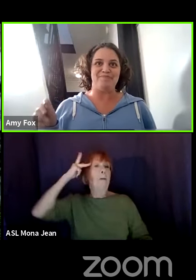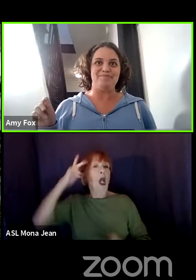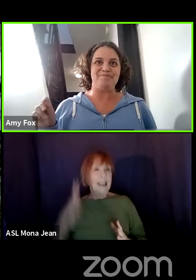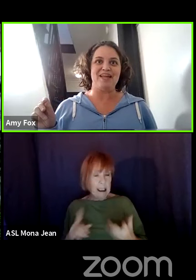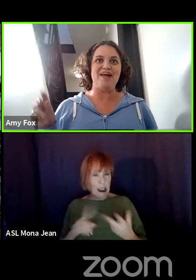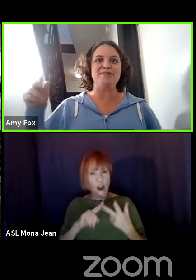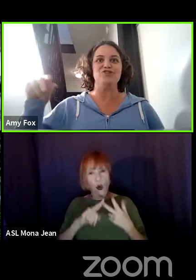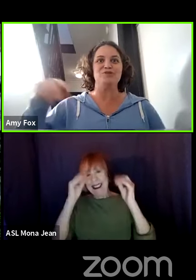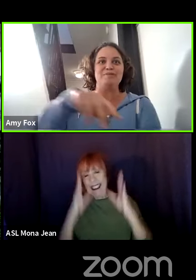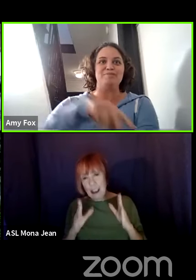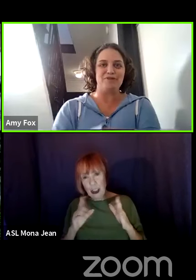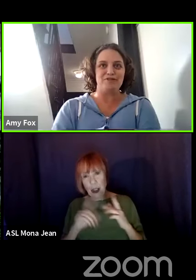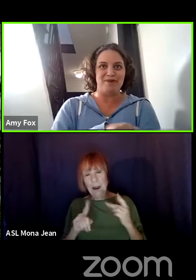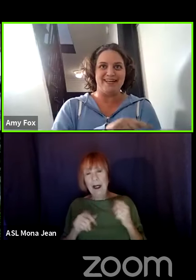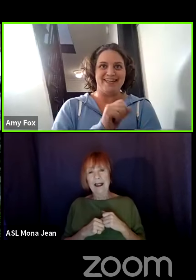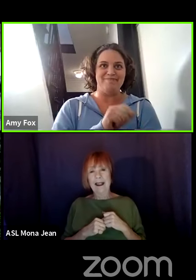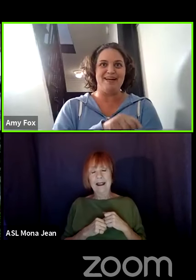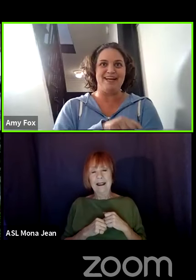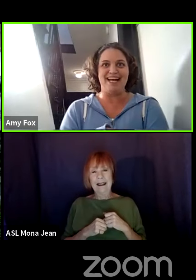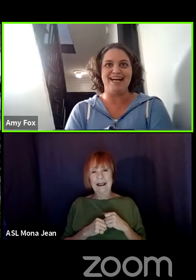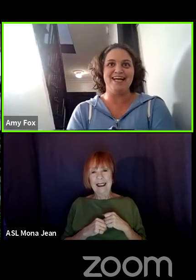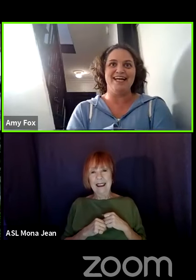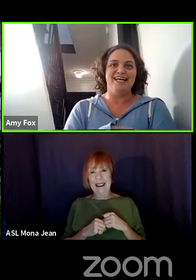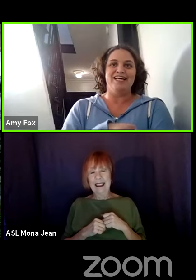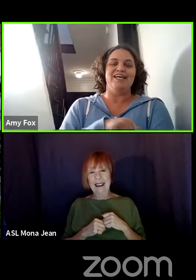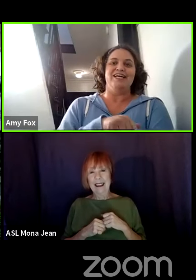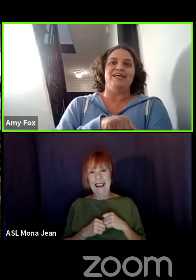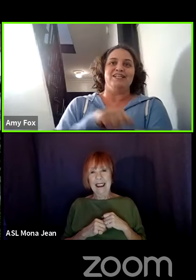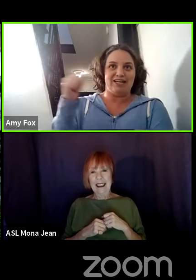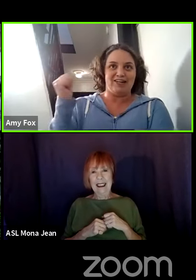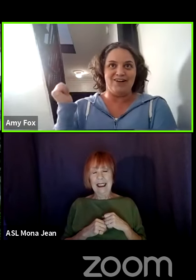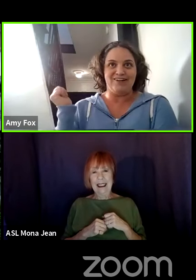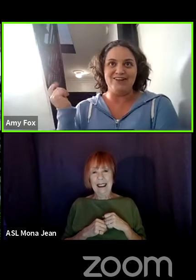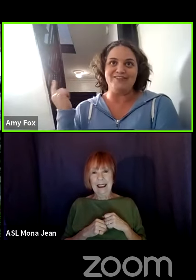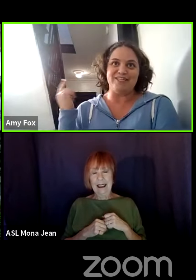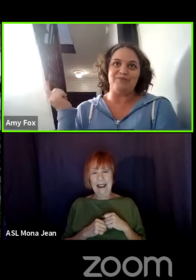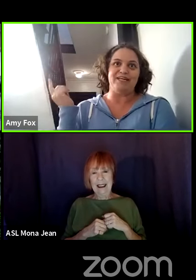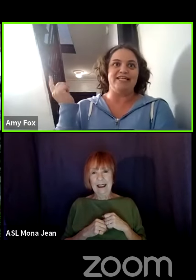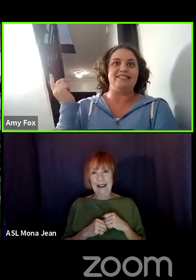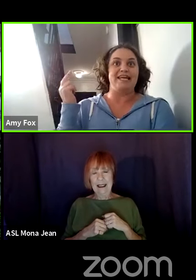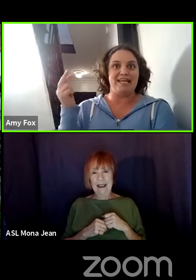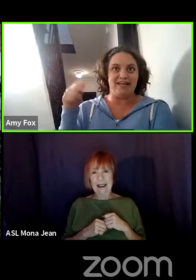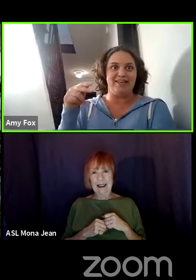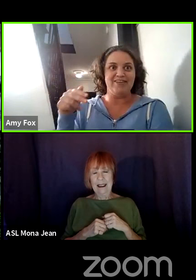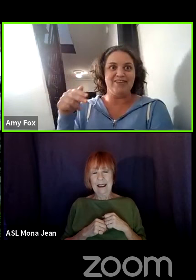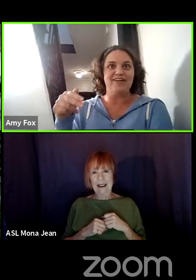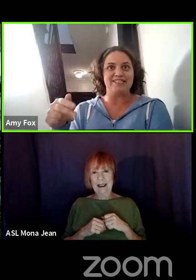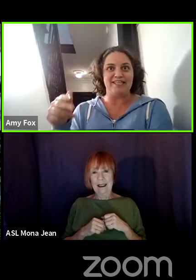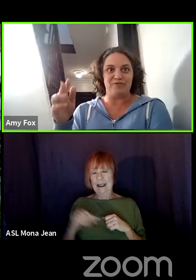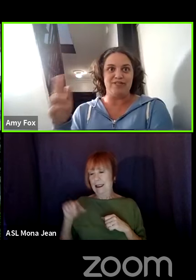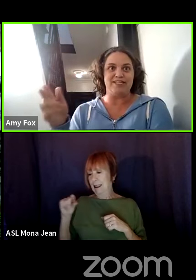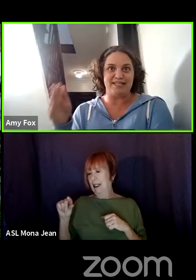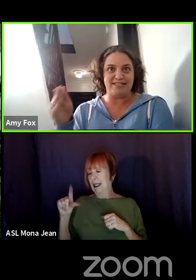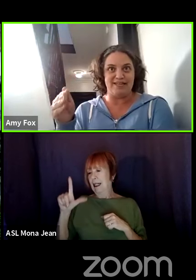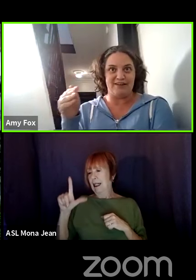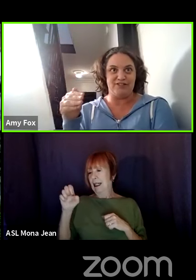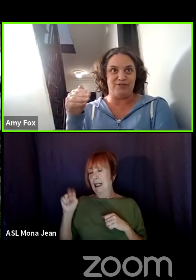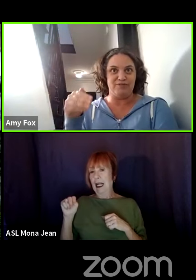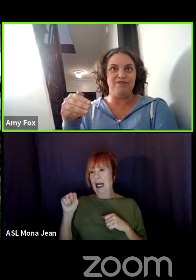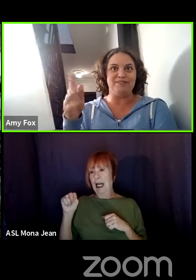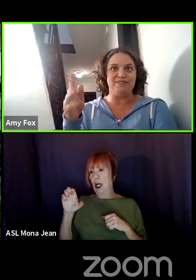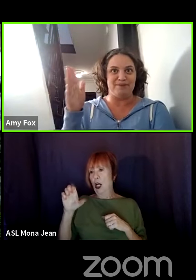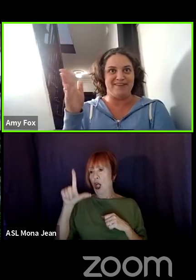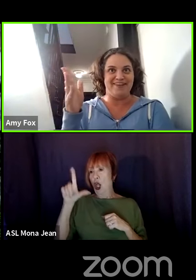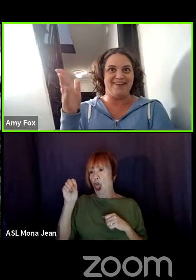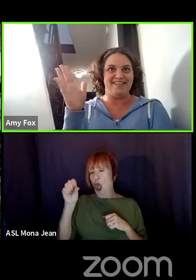made. Um, I've been told by both my, by, Glenn Close in one case and Anna Gunn in the other case that the reason they signed